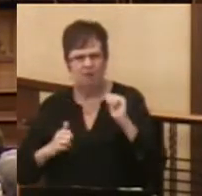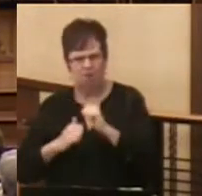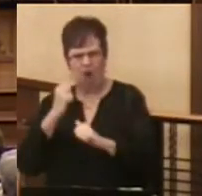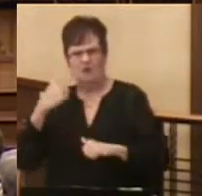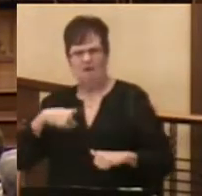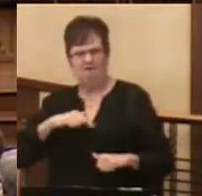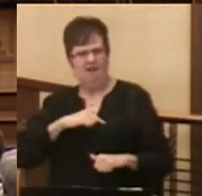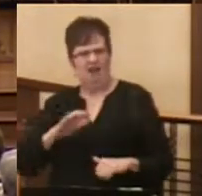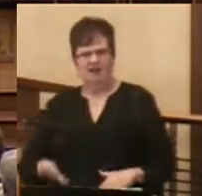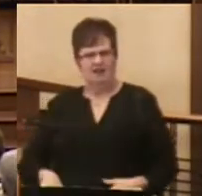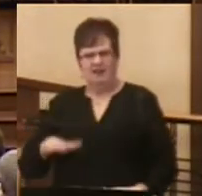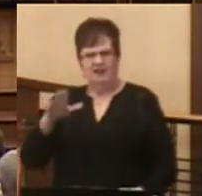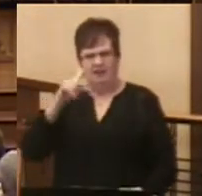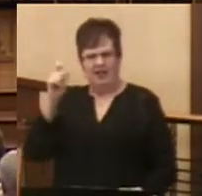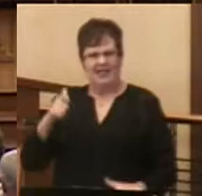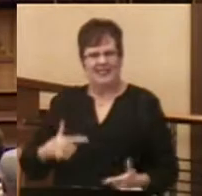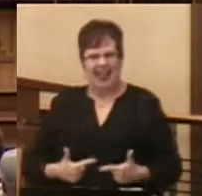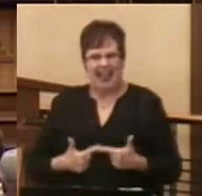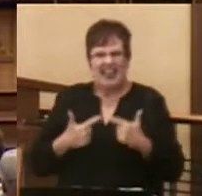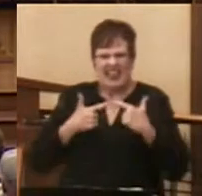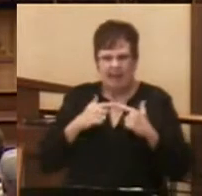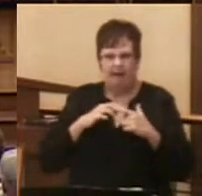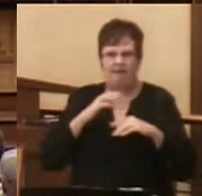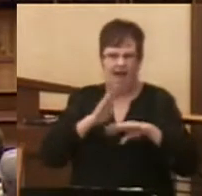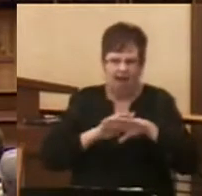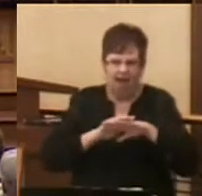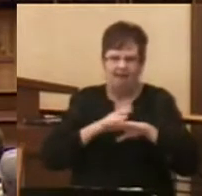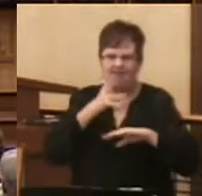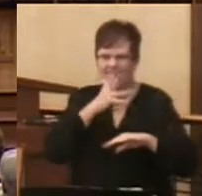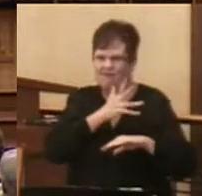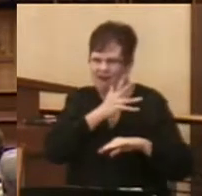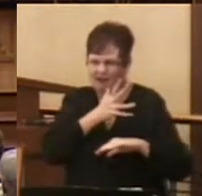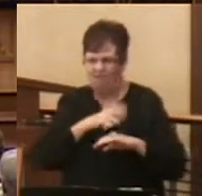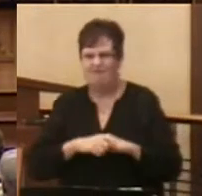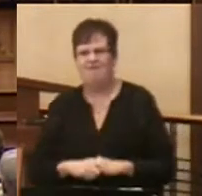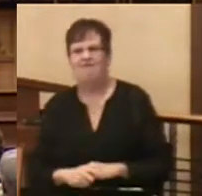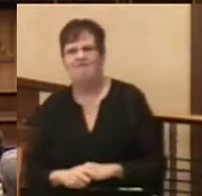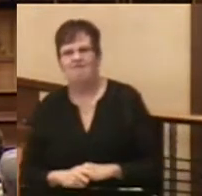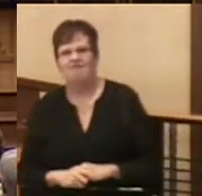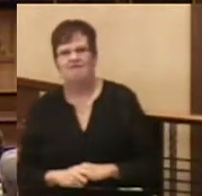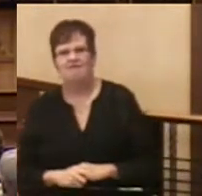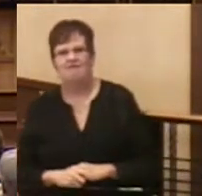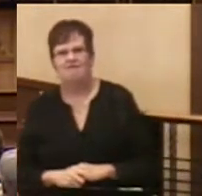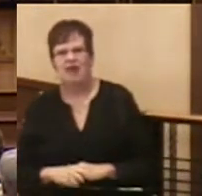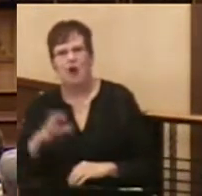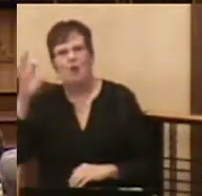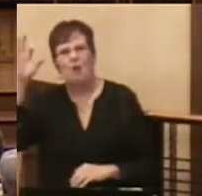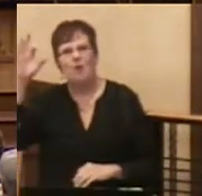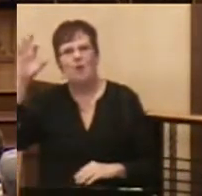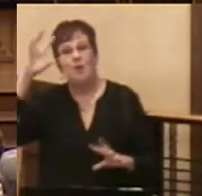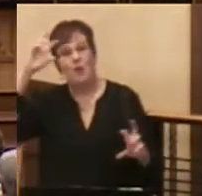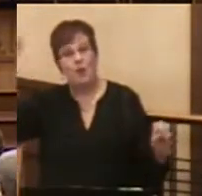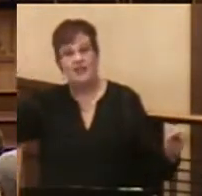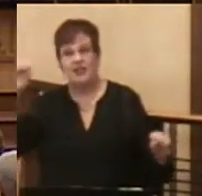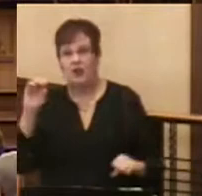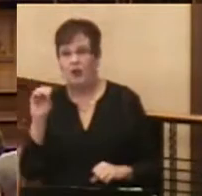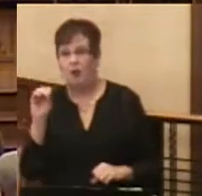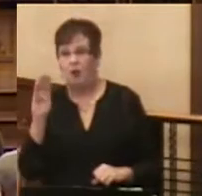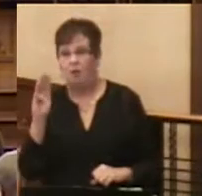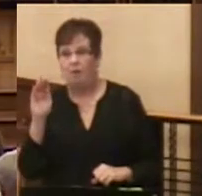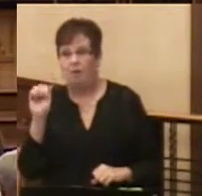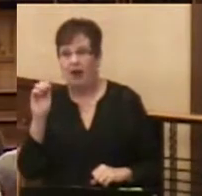to do just because they live on a farm. President Obama spoke this past week